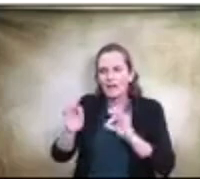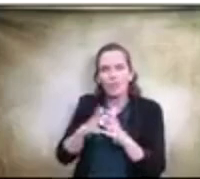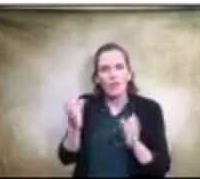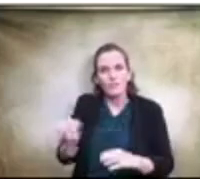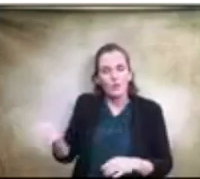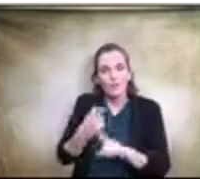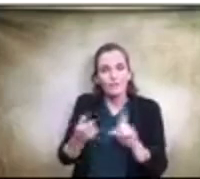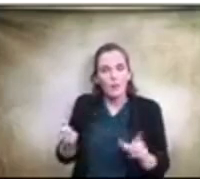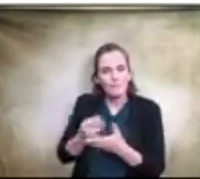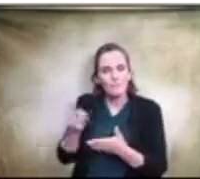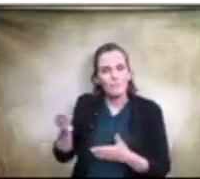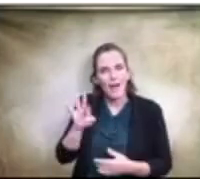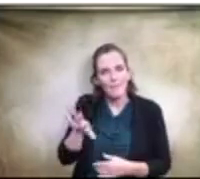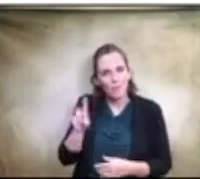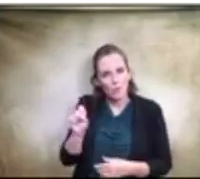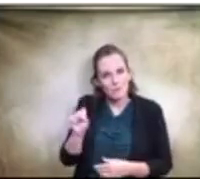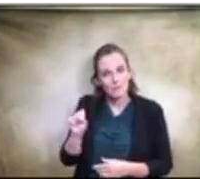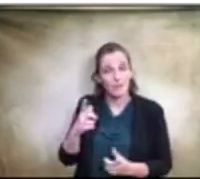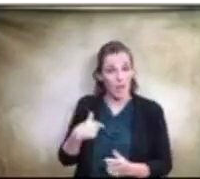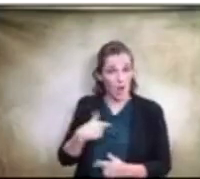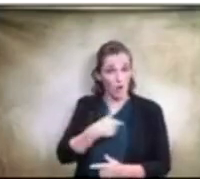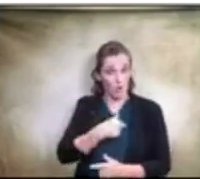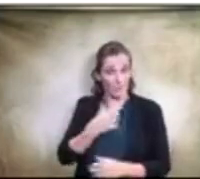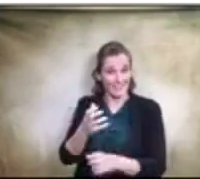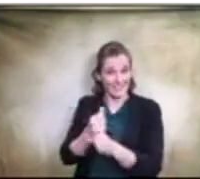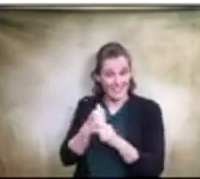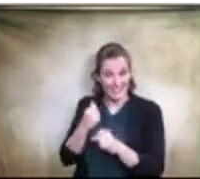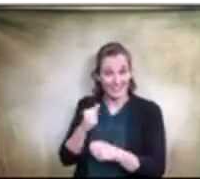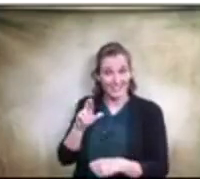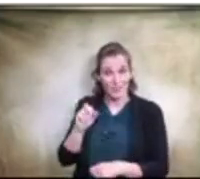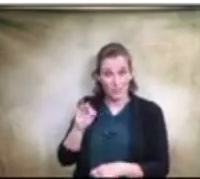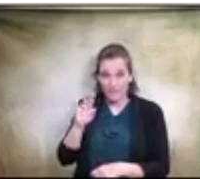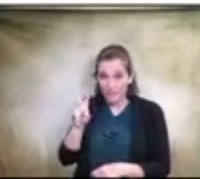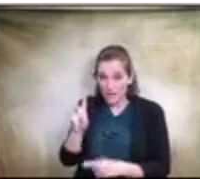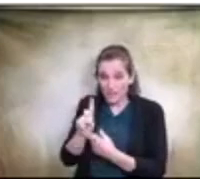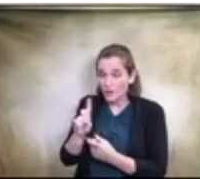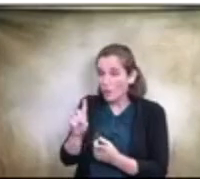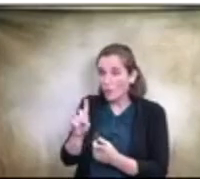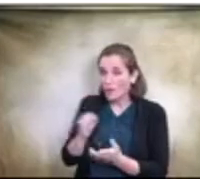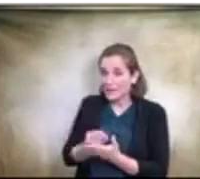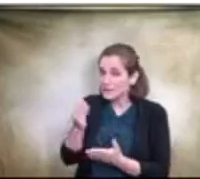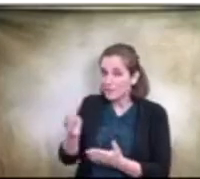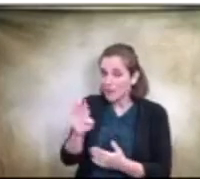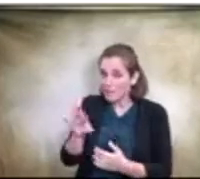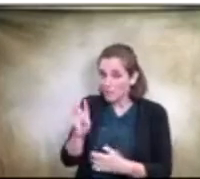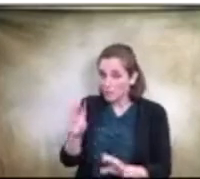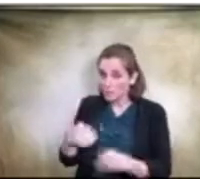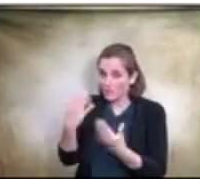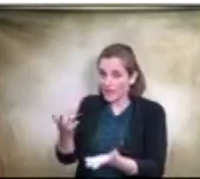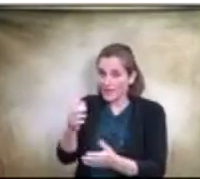are we uh getting a refund or is my board still providing a refund to the people that you utilize them